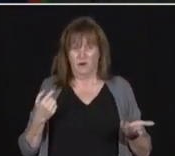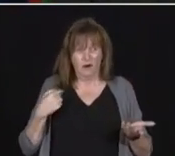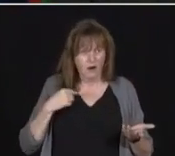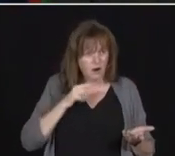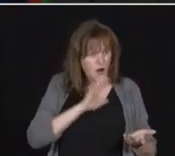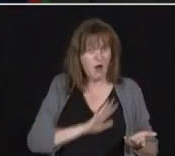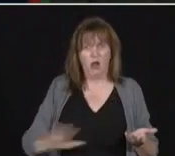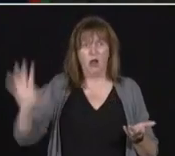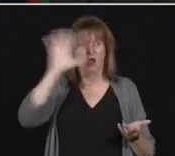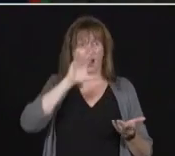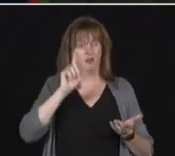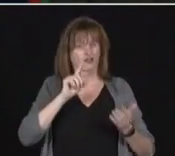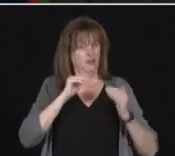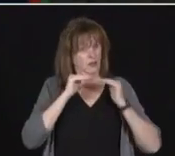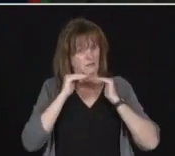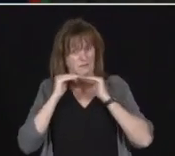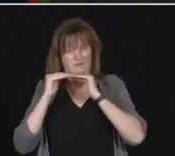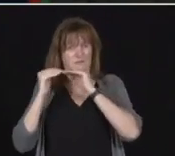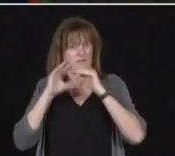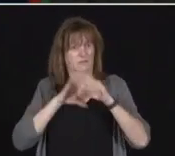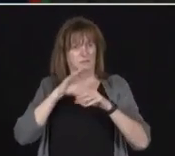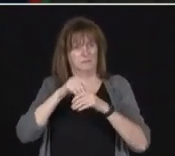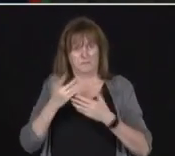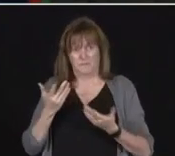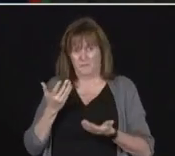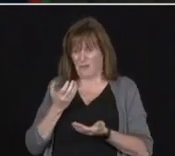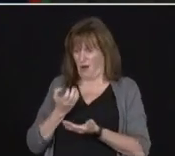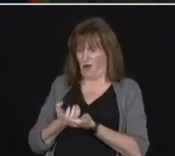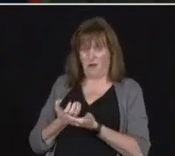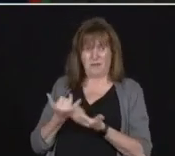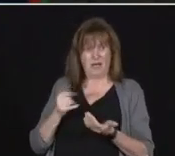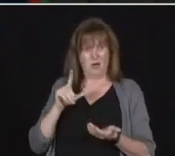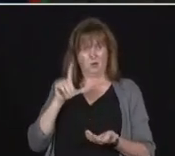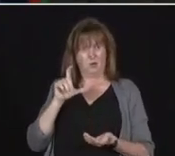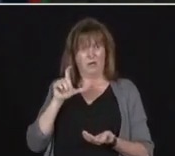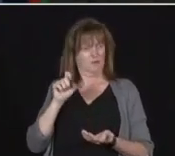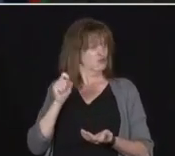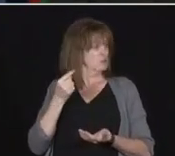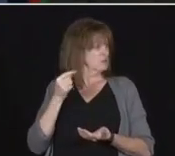21st century. Thank you. I will now pass it over to Minister Lecce.